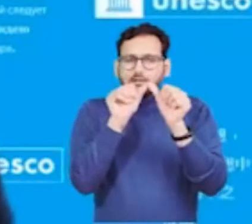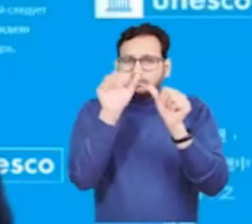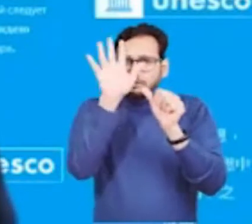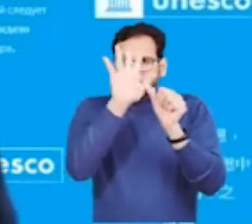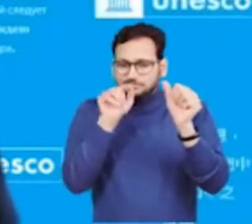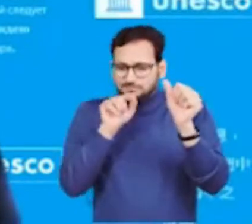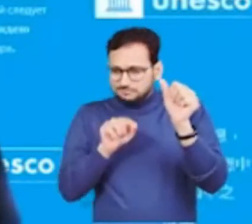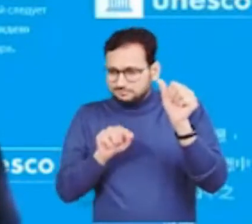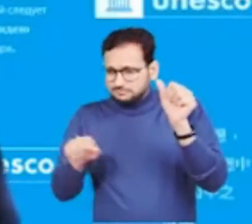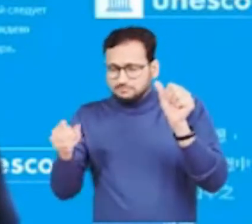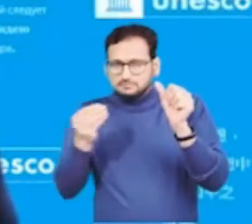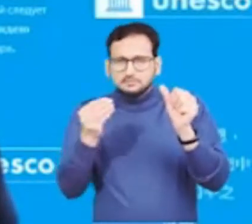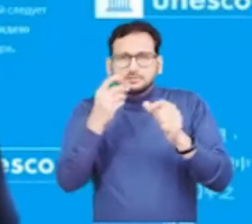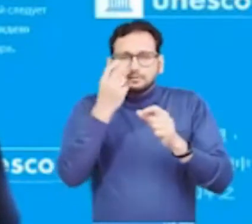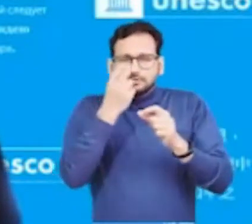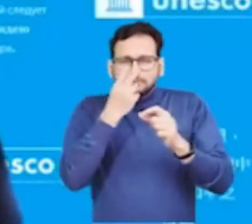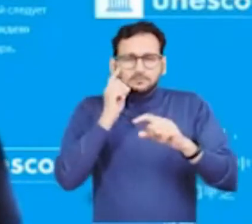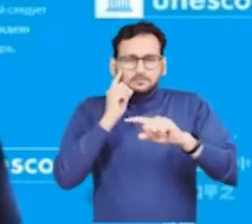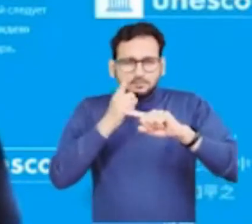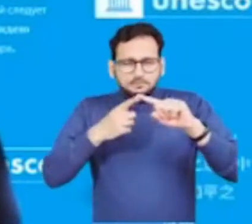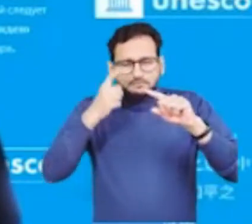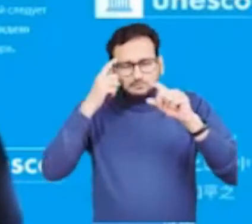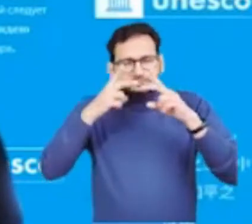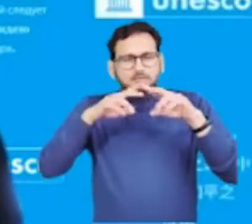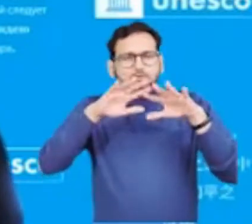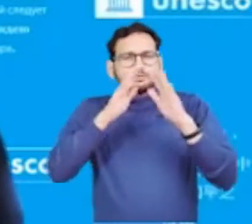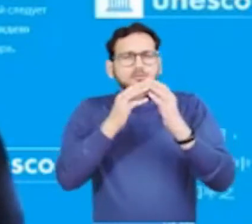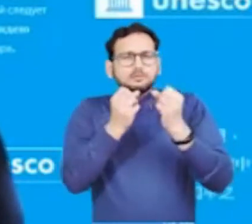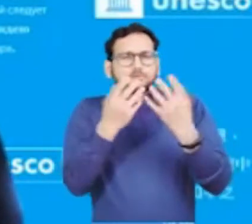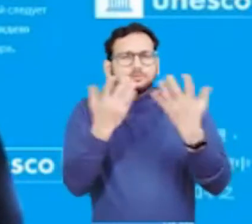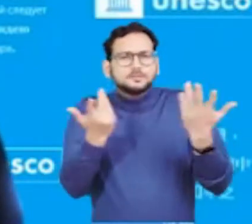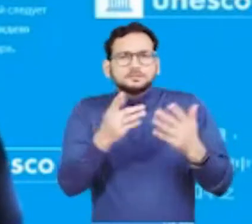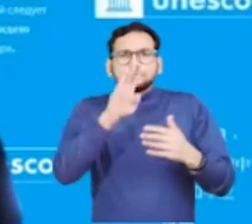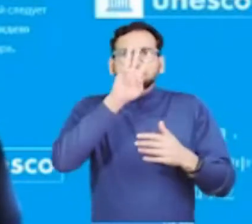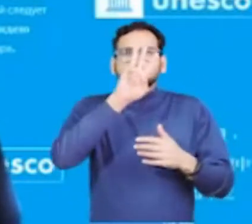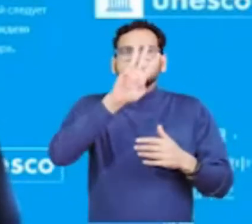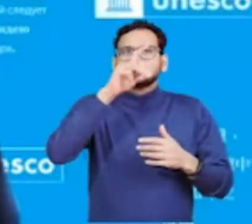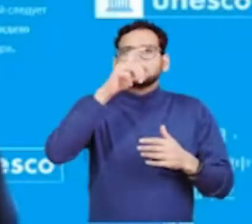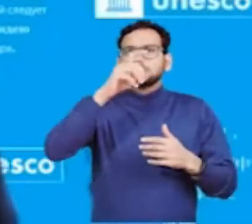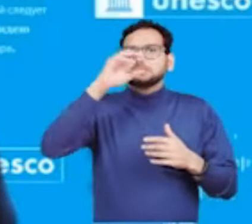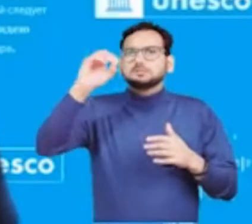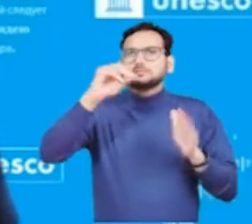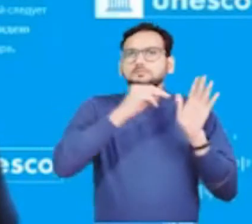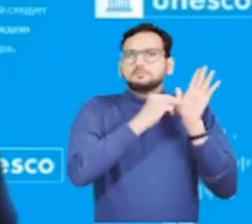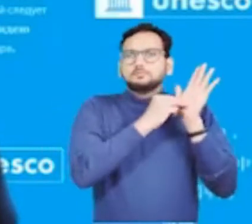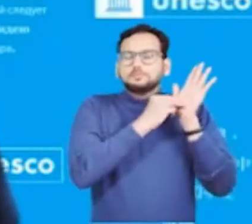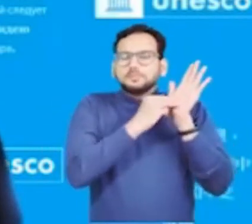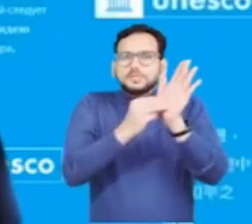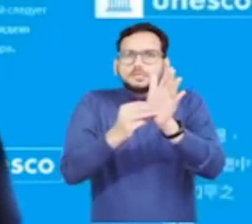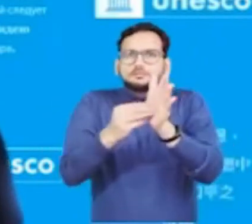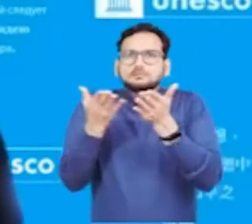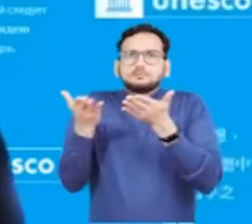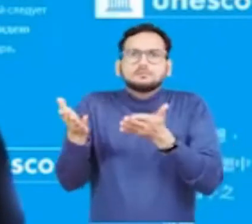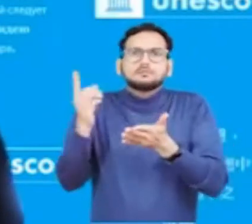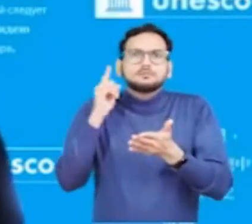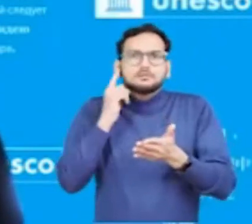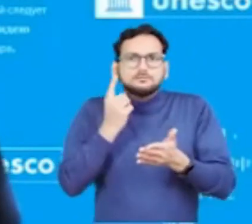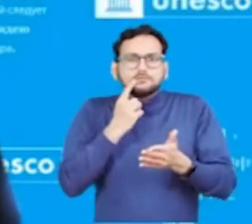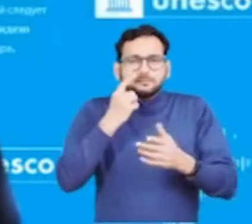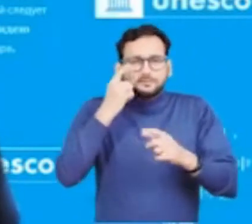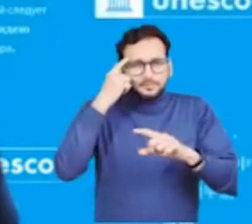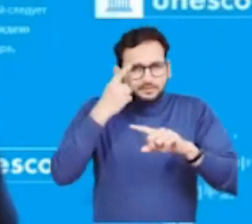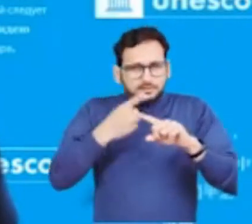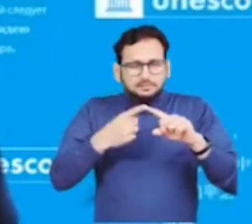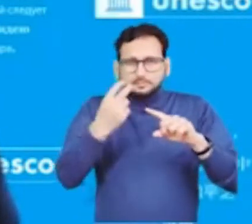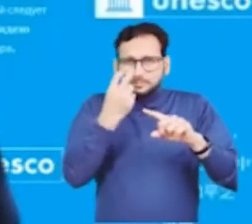face unique risks and vulnerabilities, which create challenges for their full social and economic inclusion, and COVID-19 has